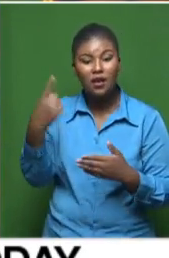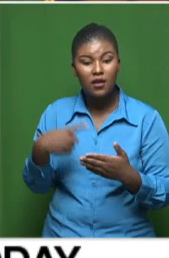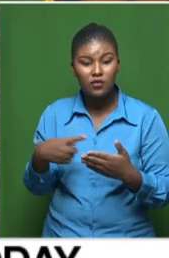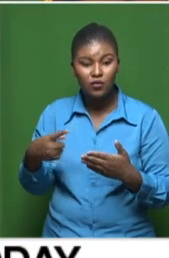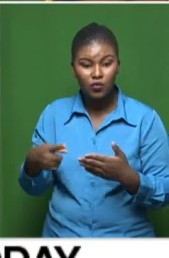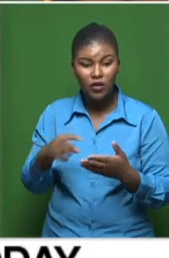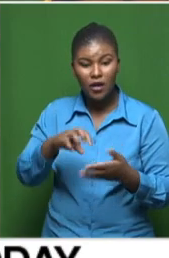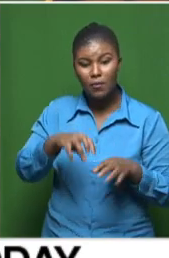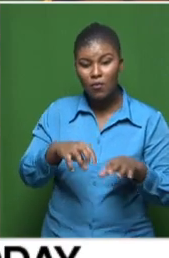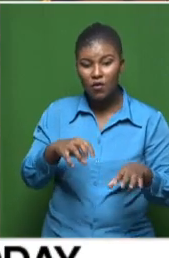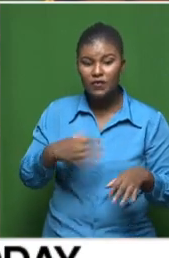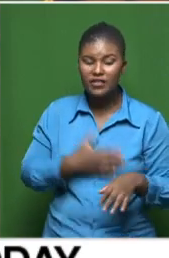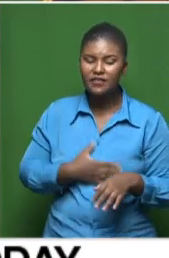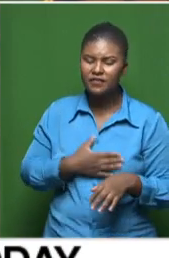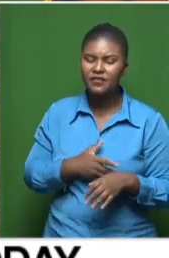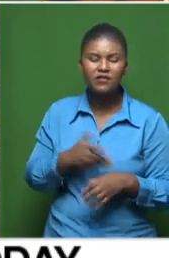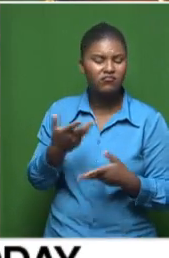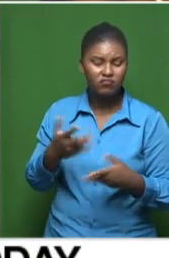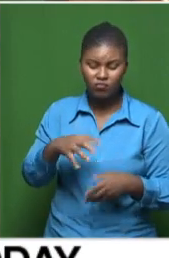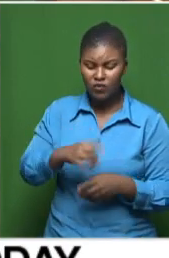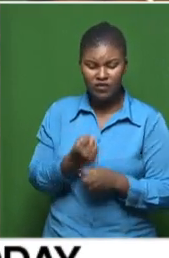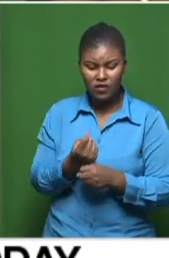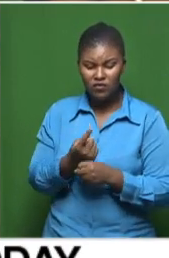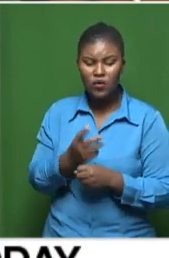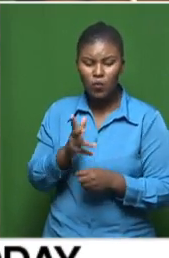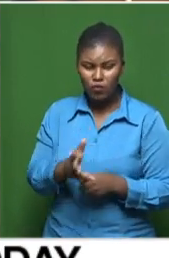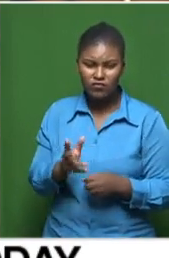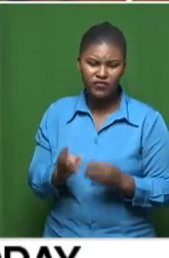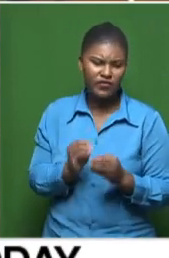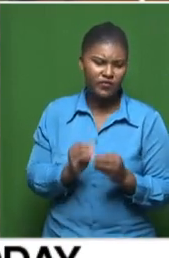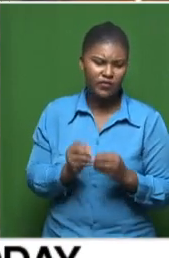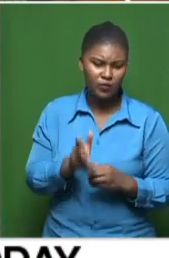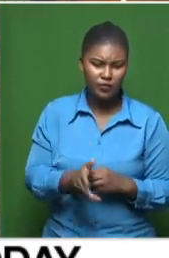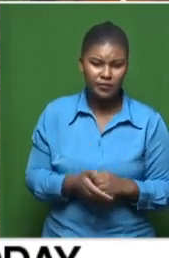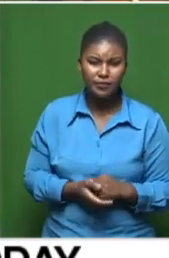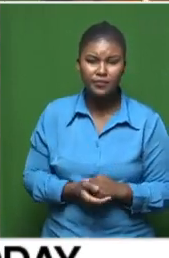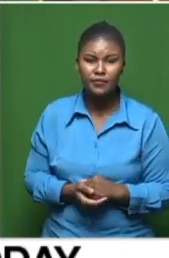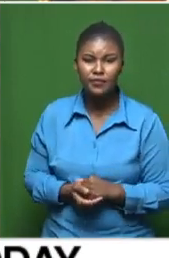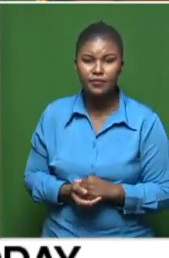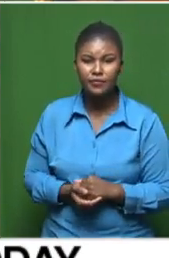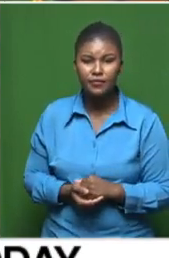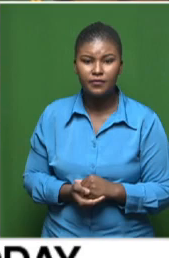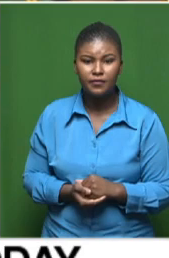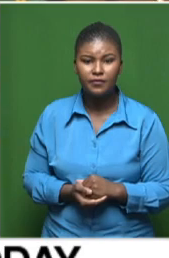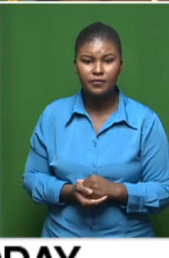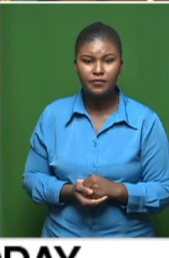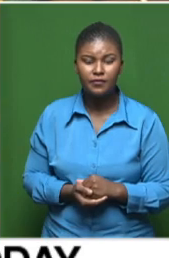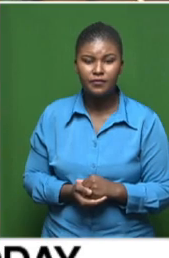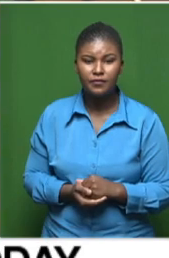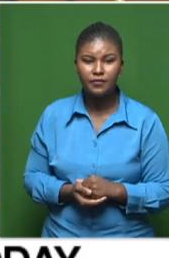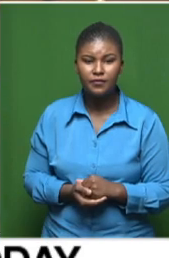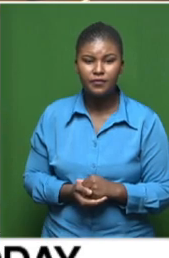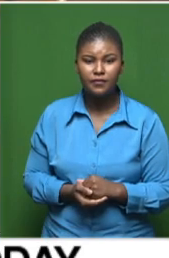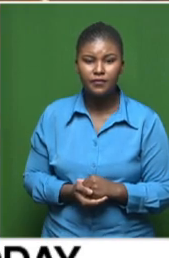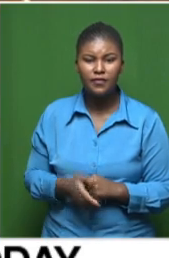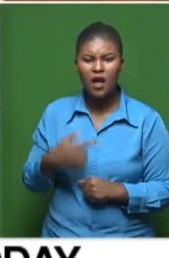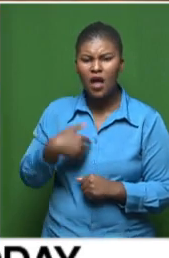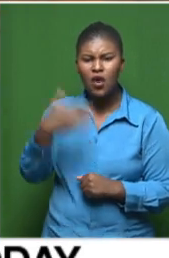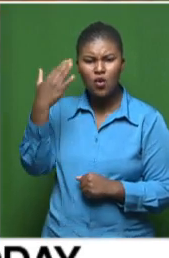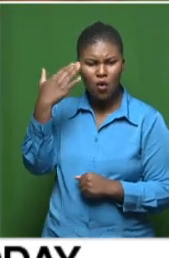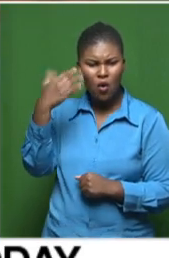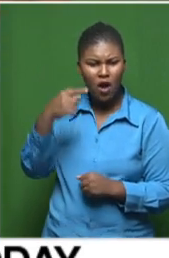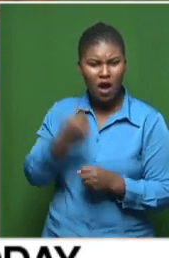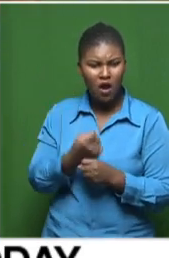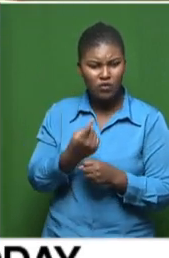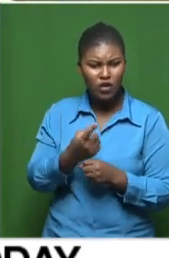week, the province feels that it will be able to clear most of the backlog. Well, I mean, I do know that, for example, Gauteng today would be